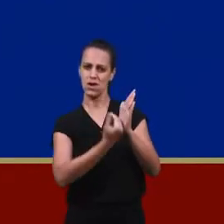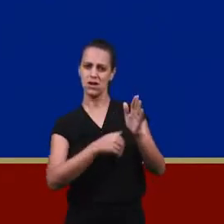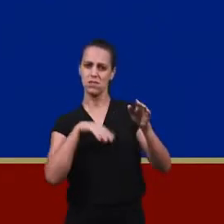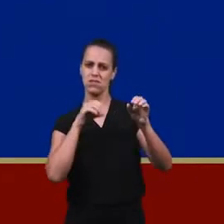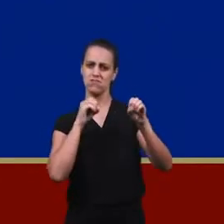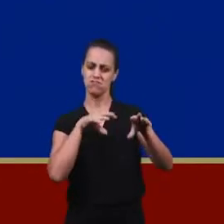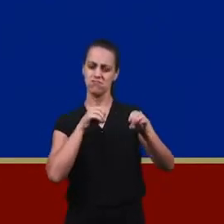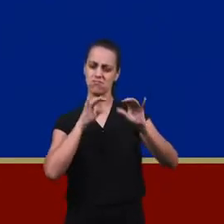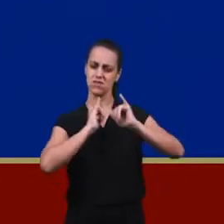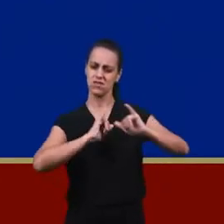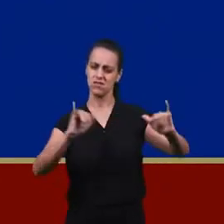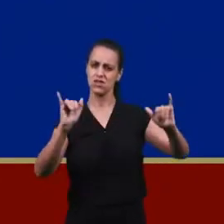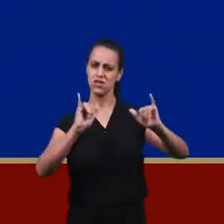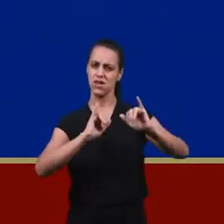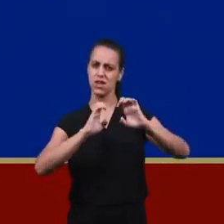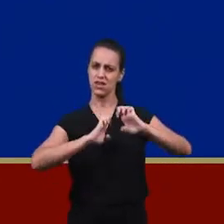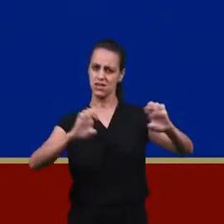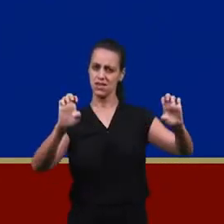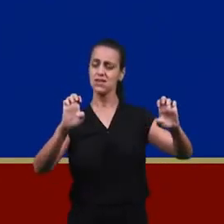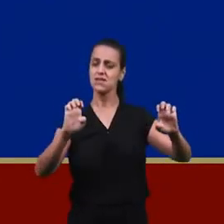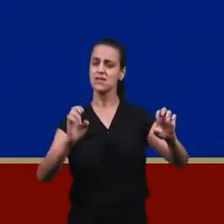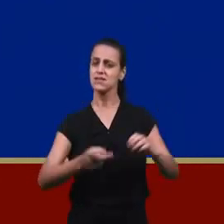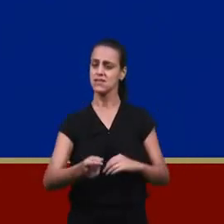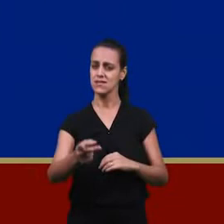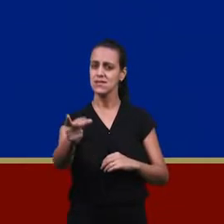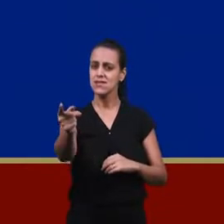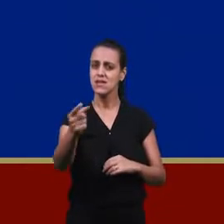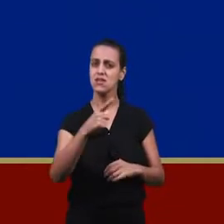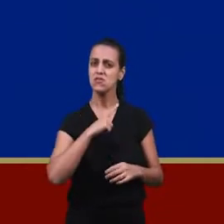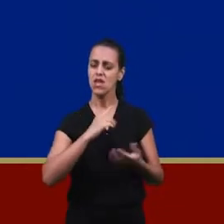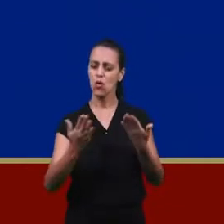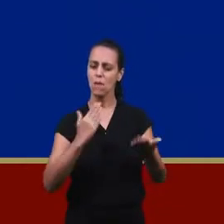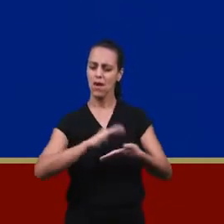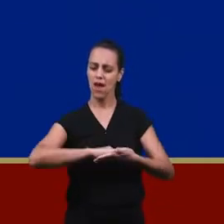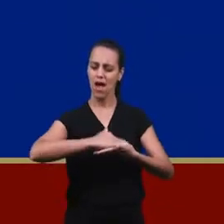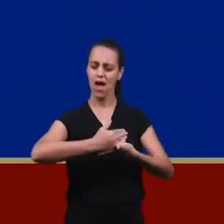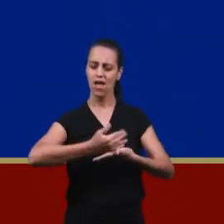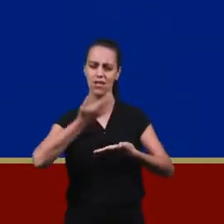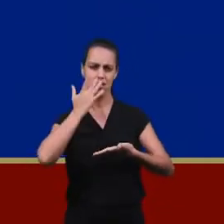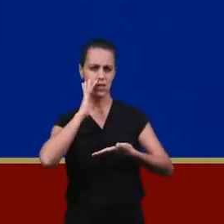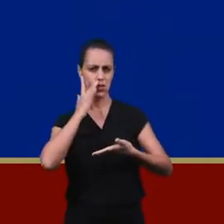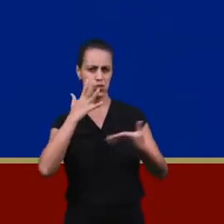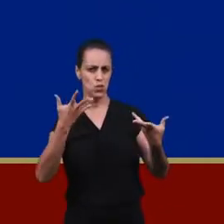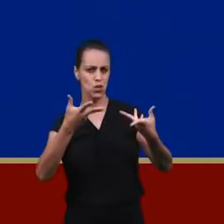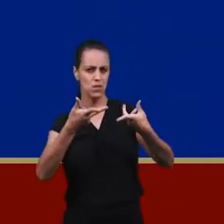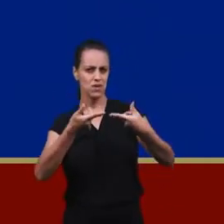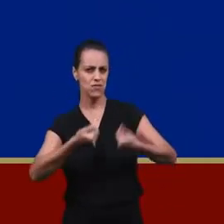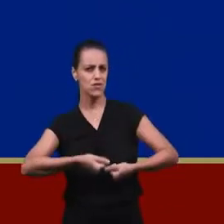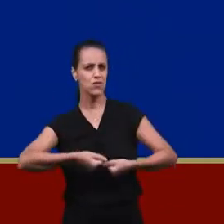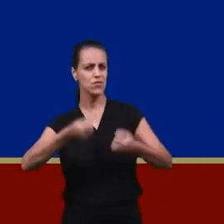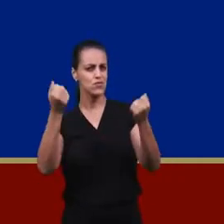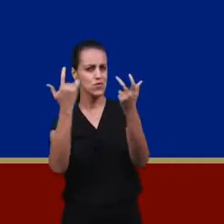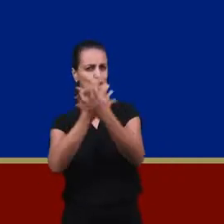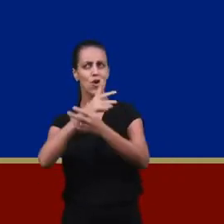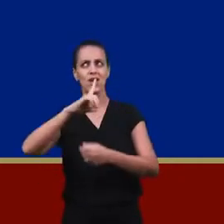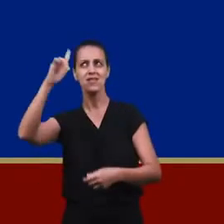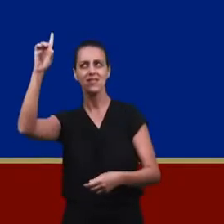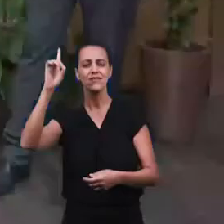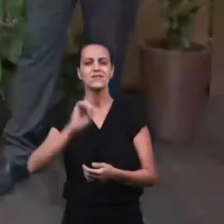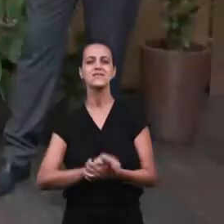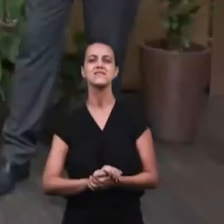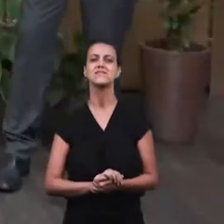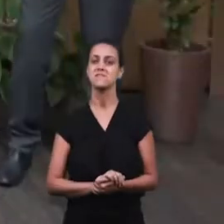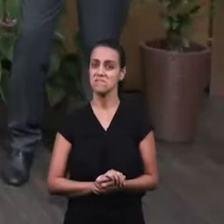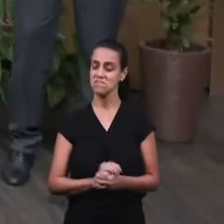Everlasting Gospel, has been a wonderful treasure that God manifested to His people. Glories to God. Amen.